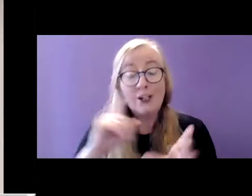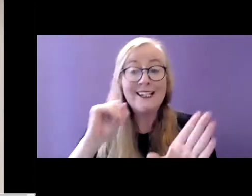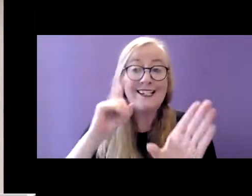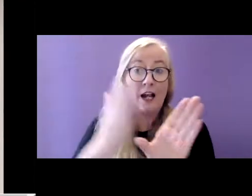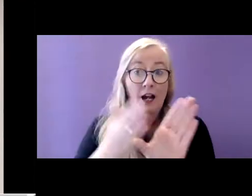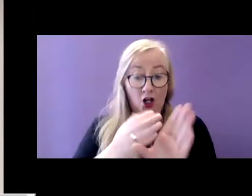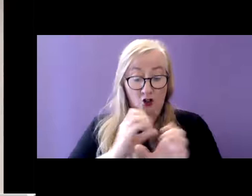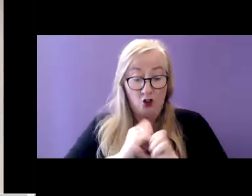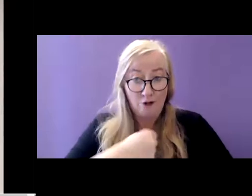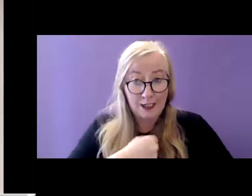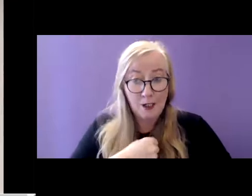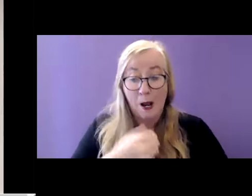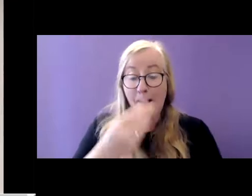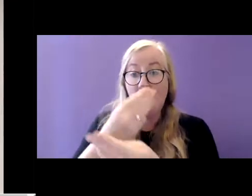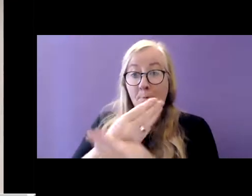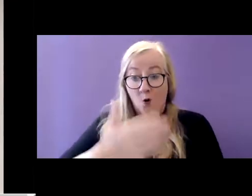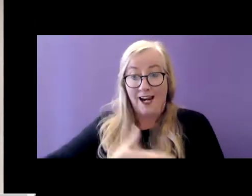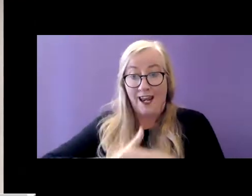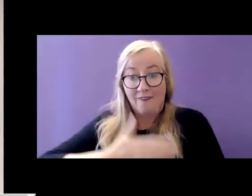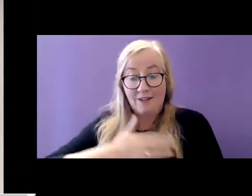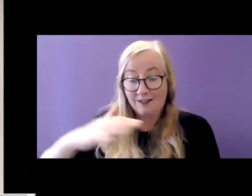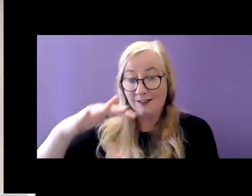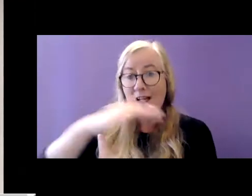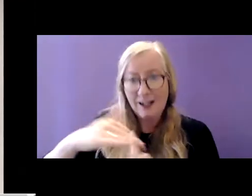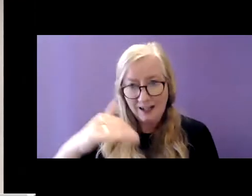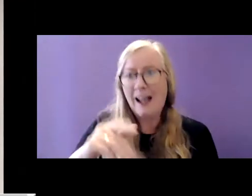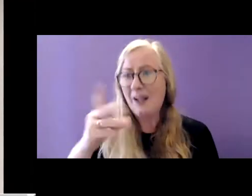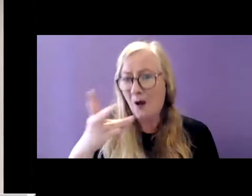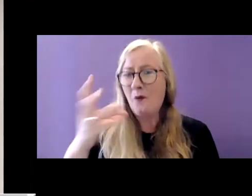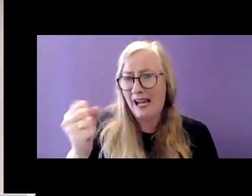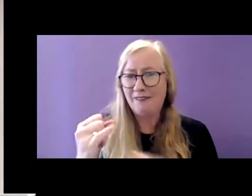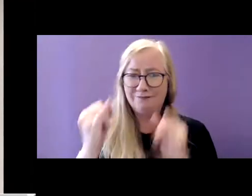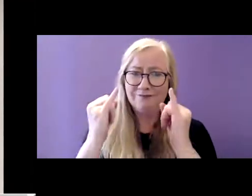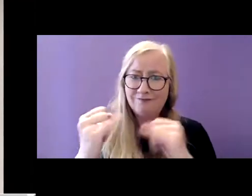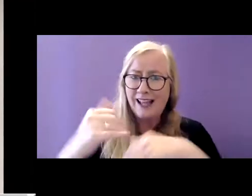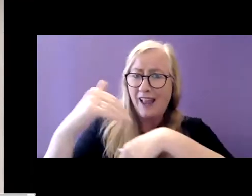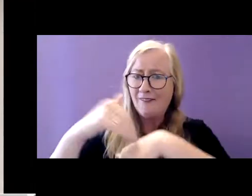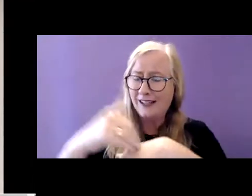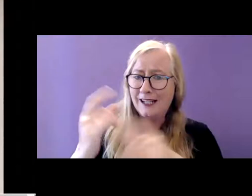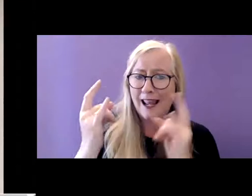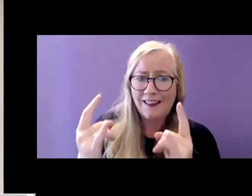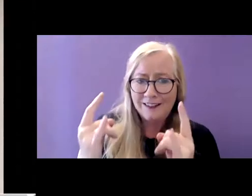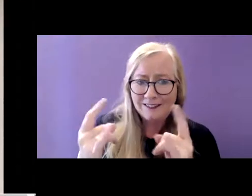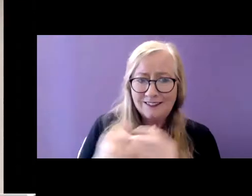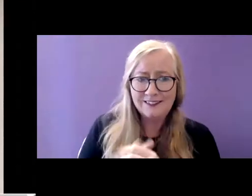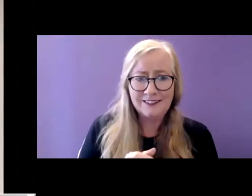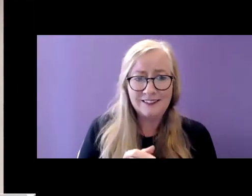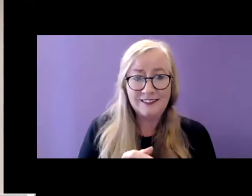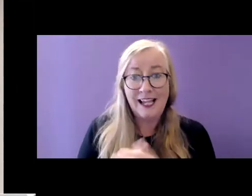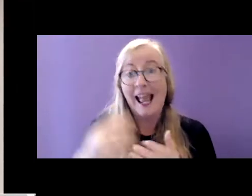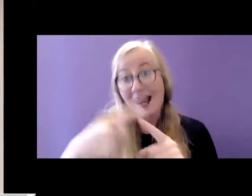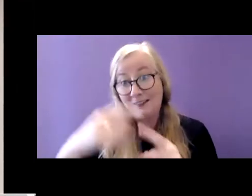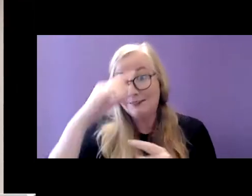living conditions of homelessness will undoubtedly have a negative effect on health, especially in mental health.